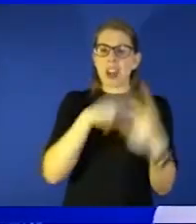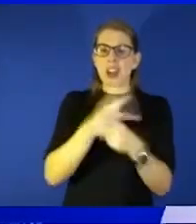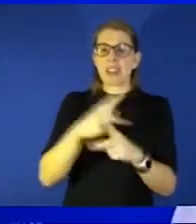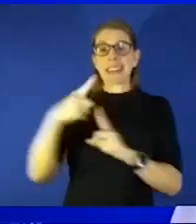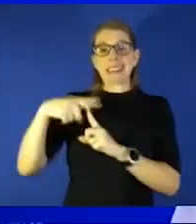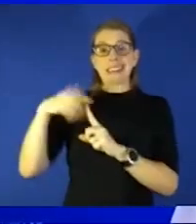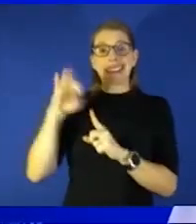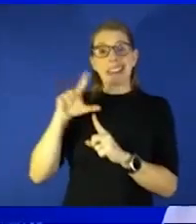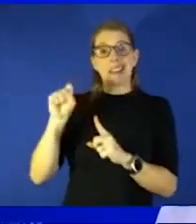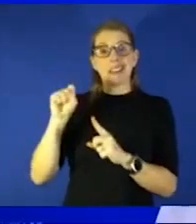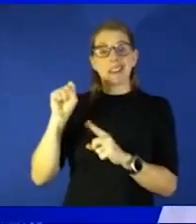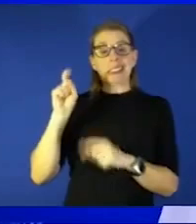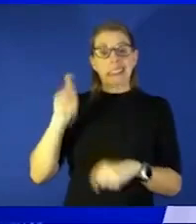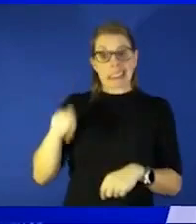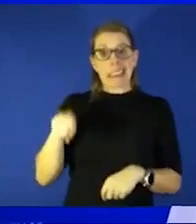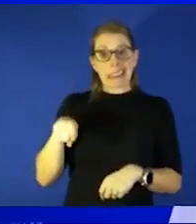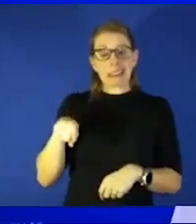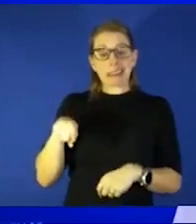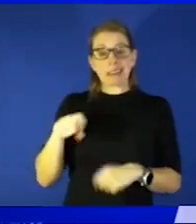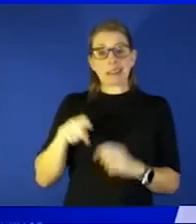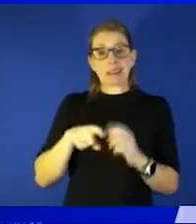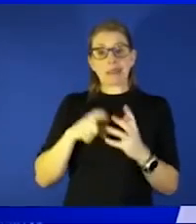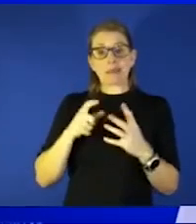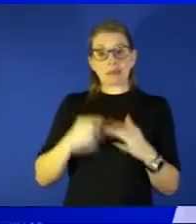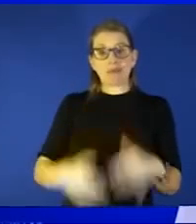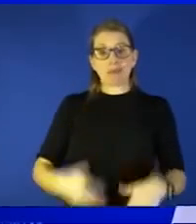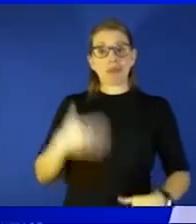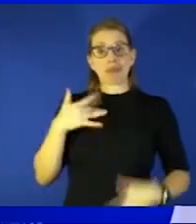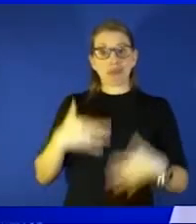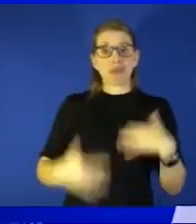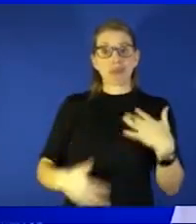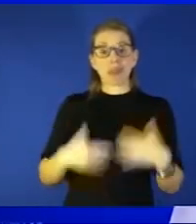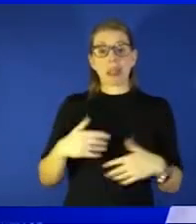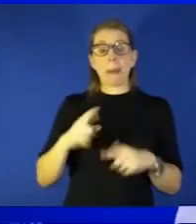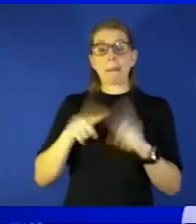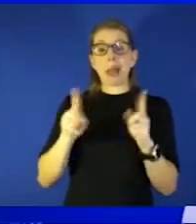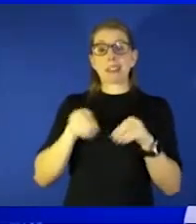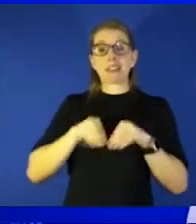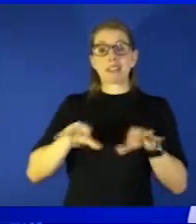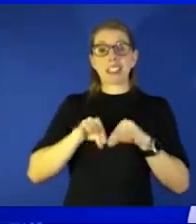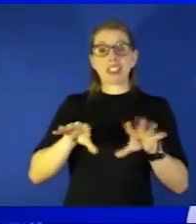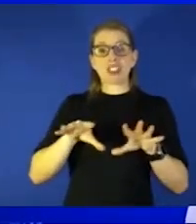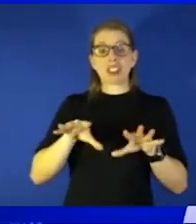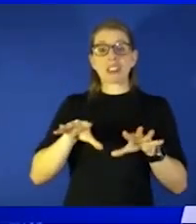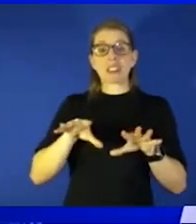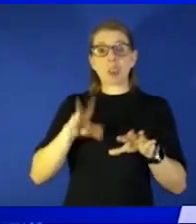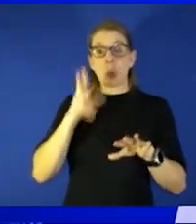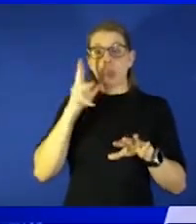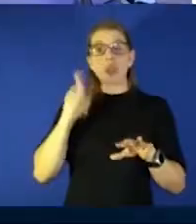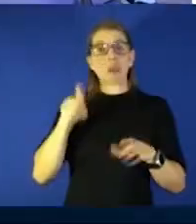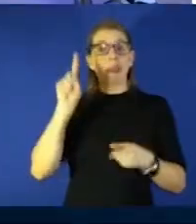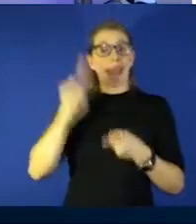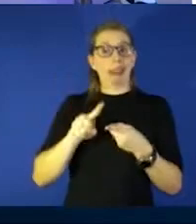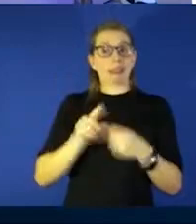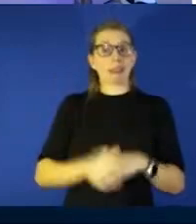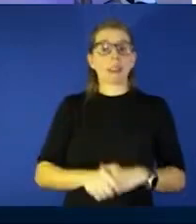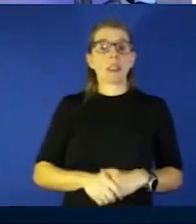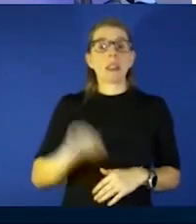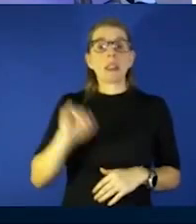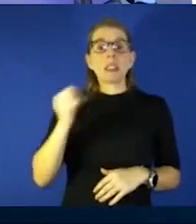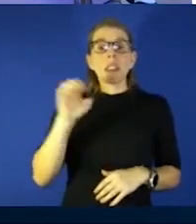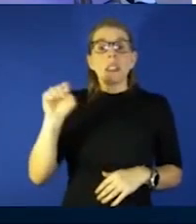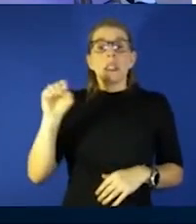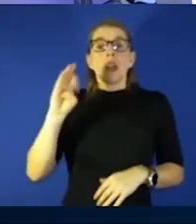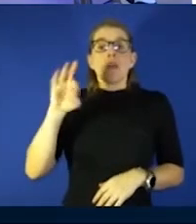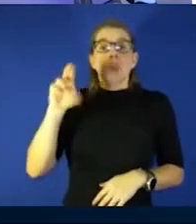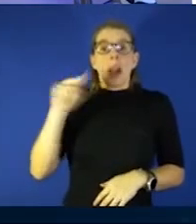duration of shedding in those uh infectious amounts could be less less okay jess brian